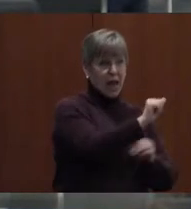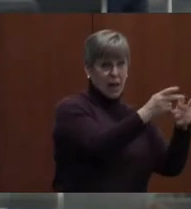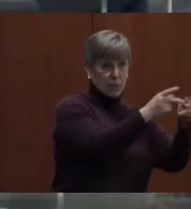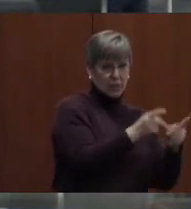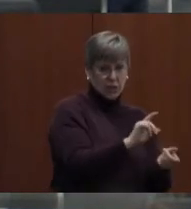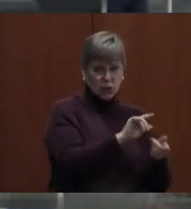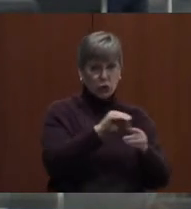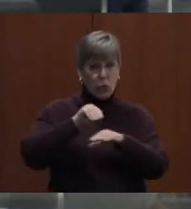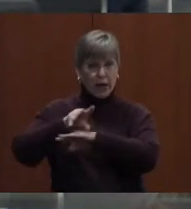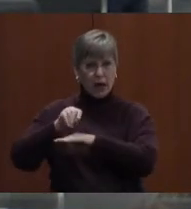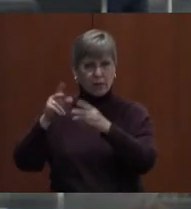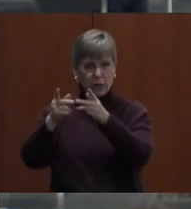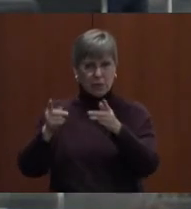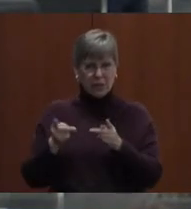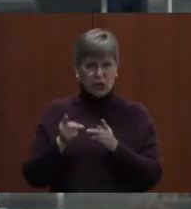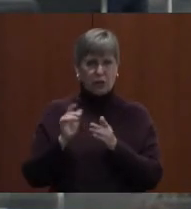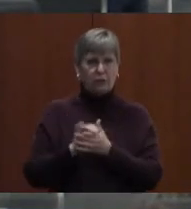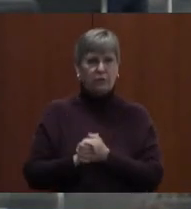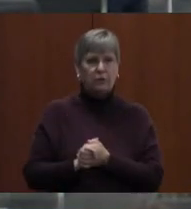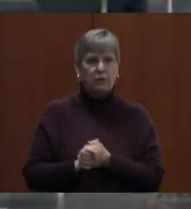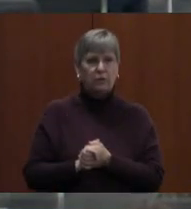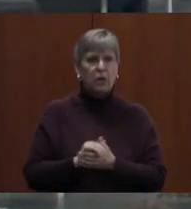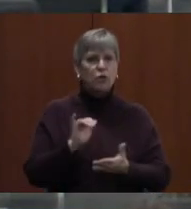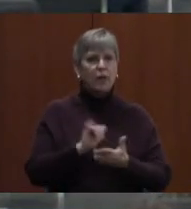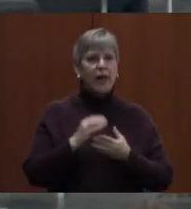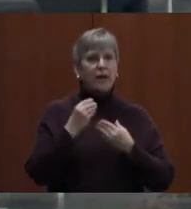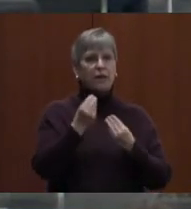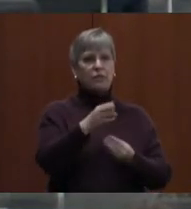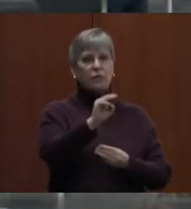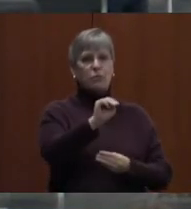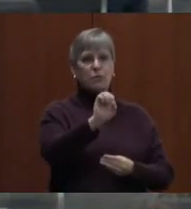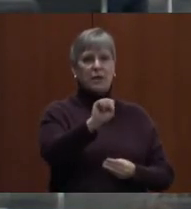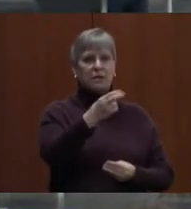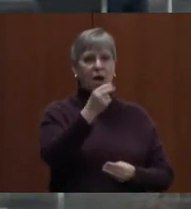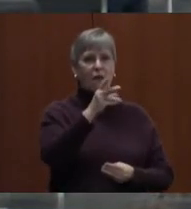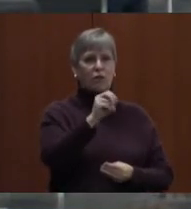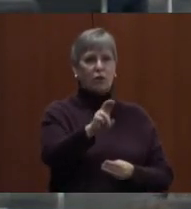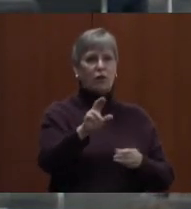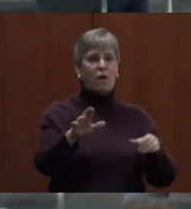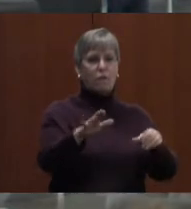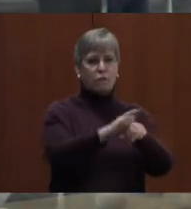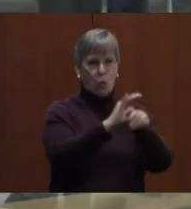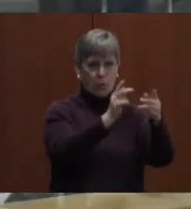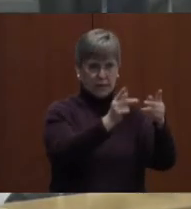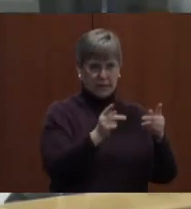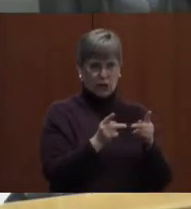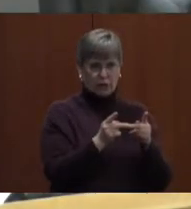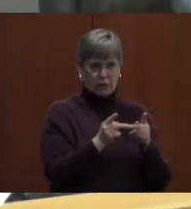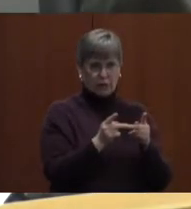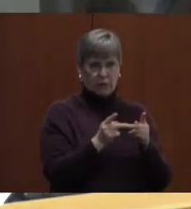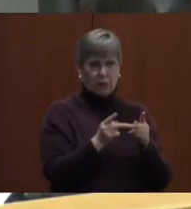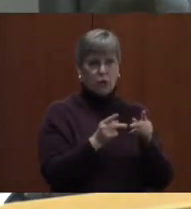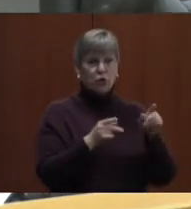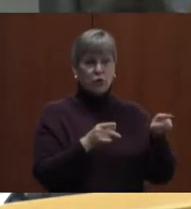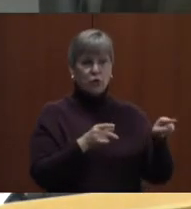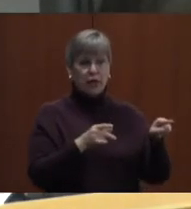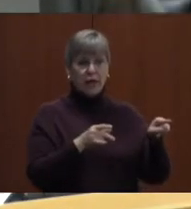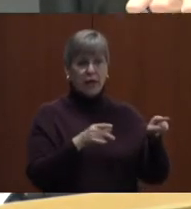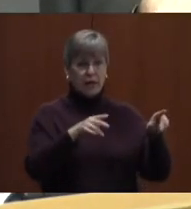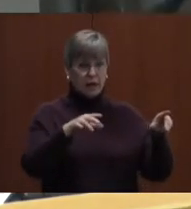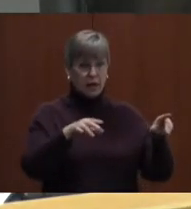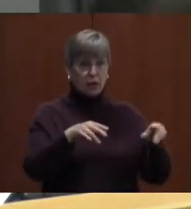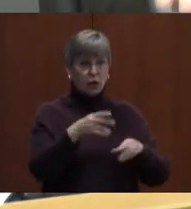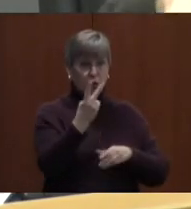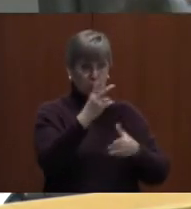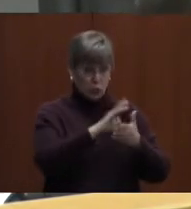position, so that's going to give Ms. Huffer, you know, full position. So she just takes, you know, two of those schools